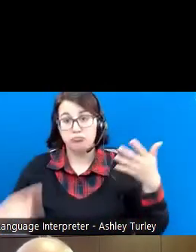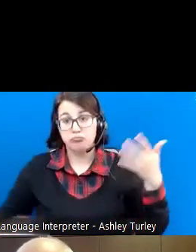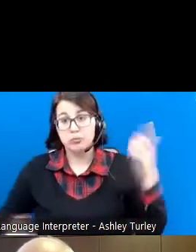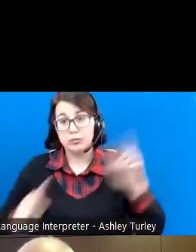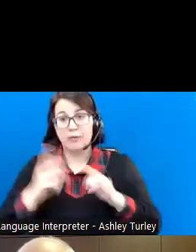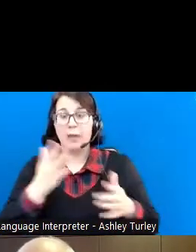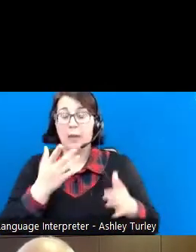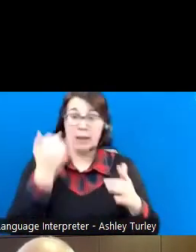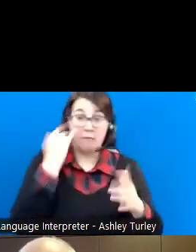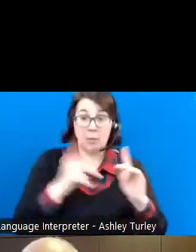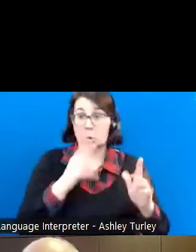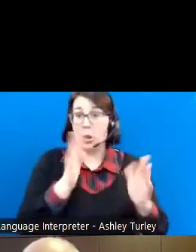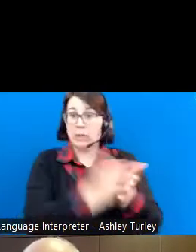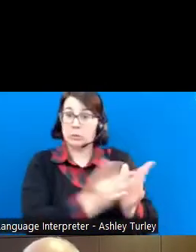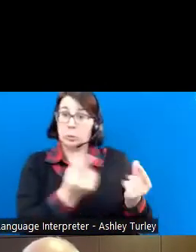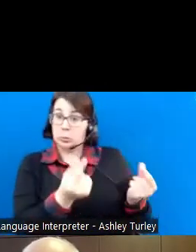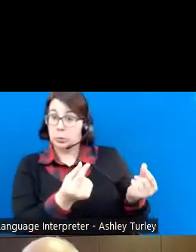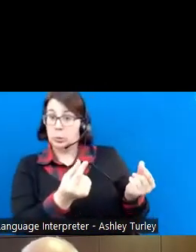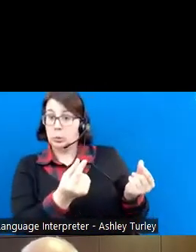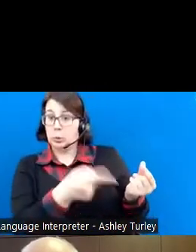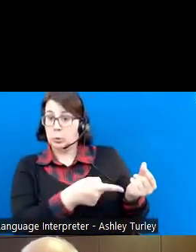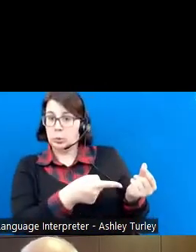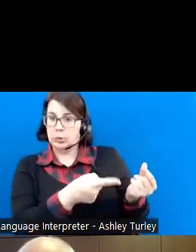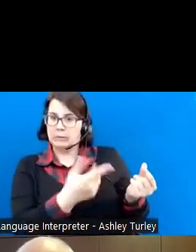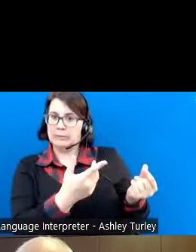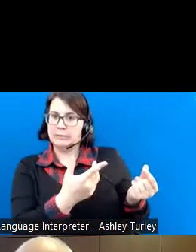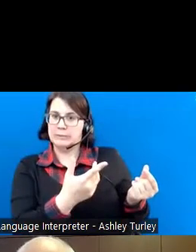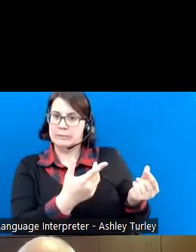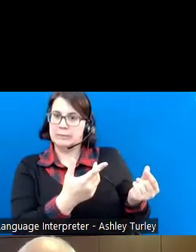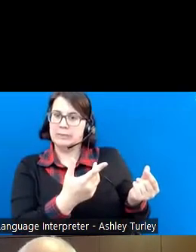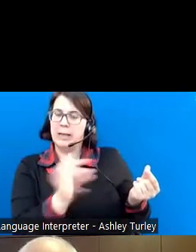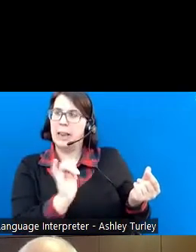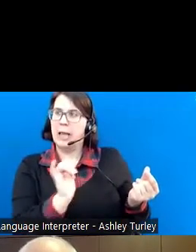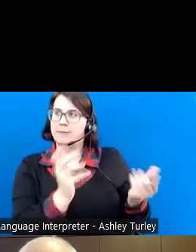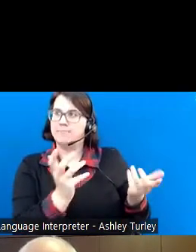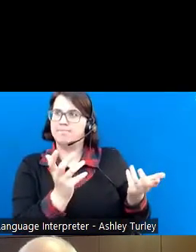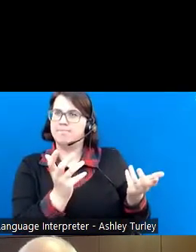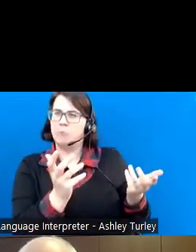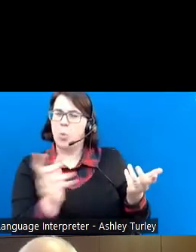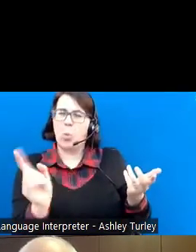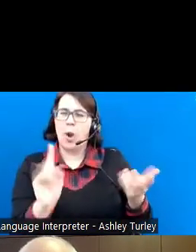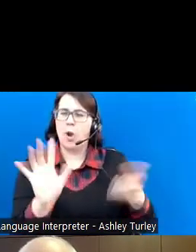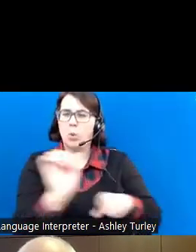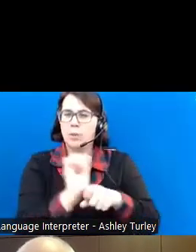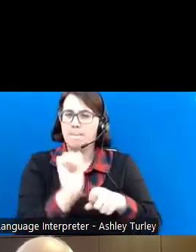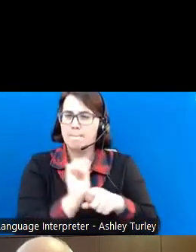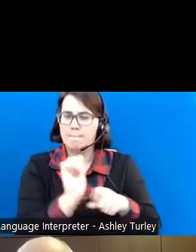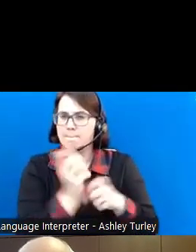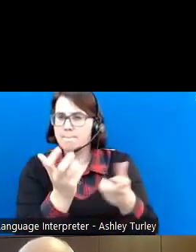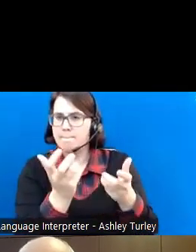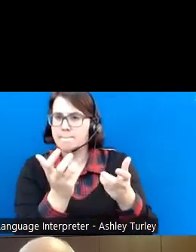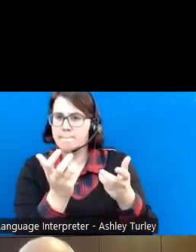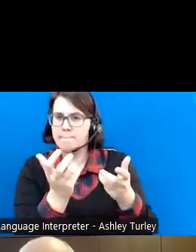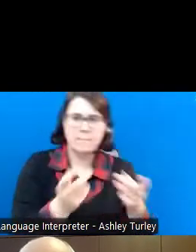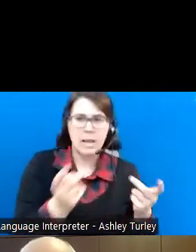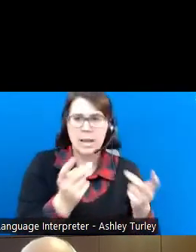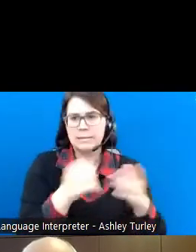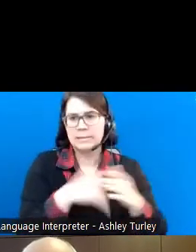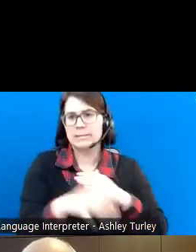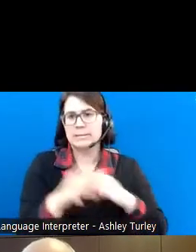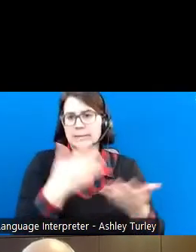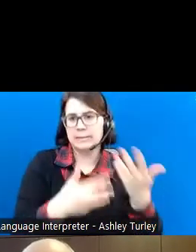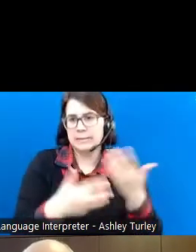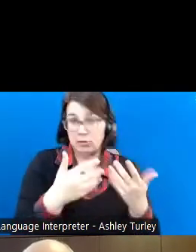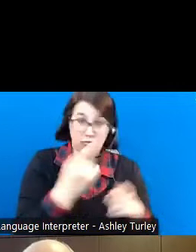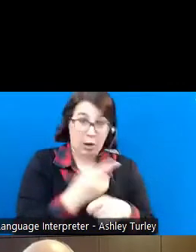telling people where you stand, I guess, in society in general, for right or wrong. Next.